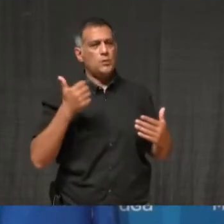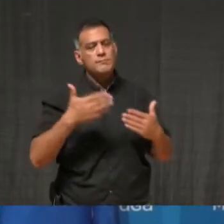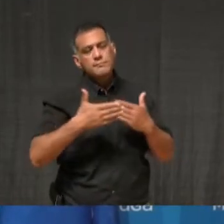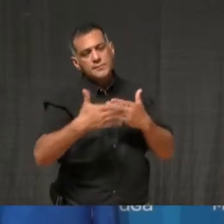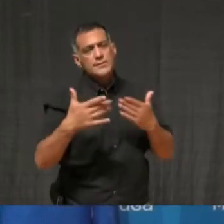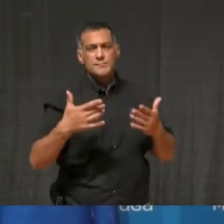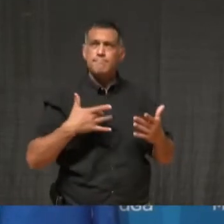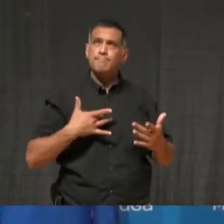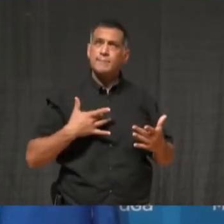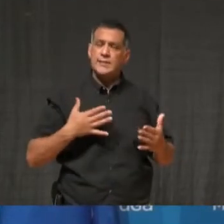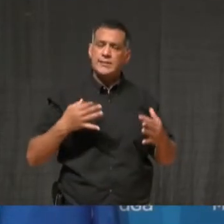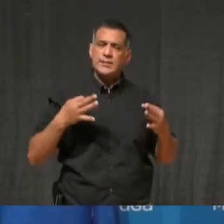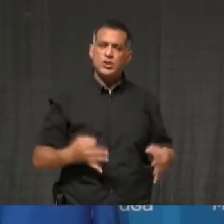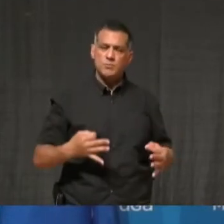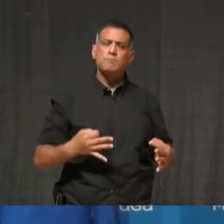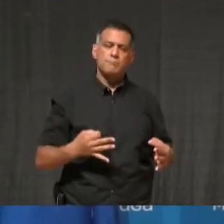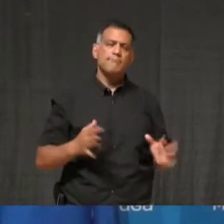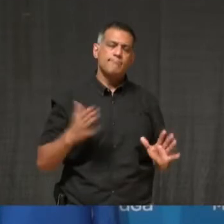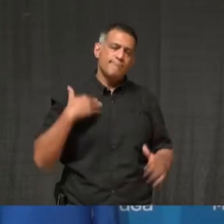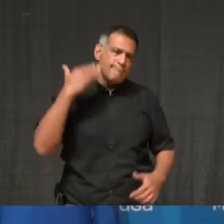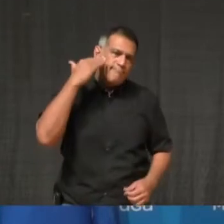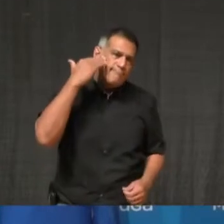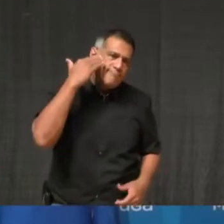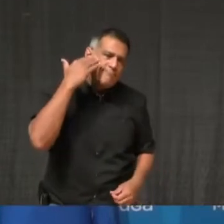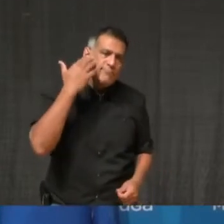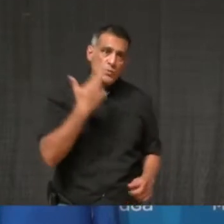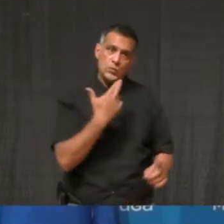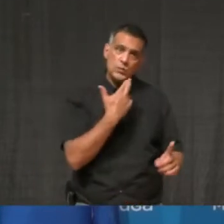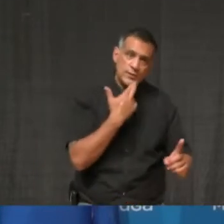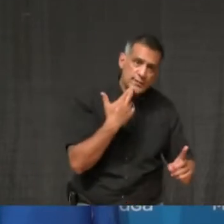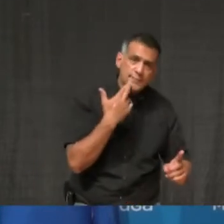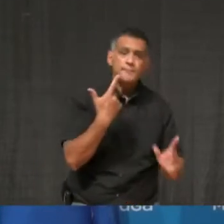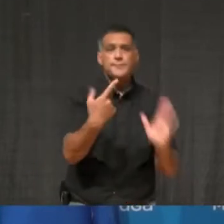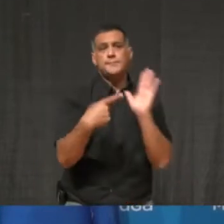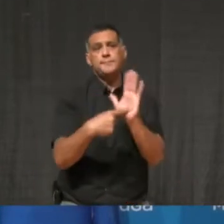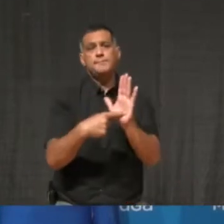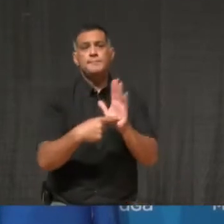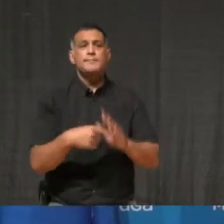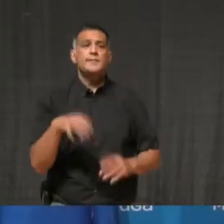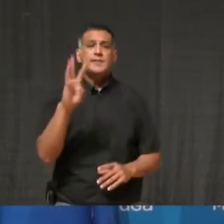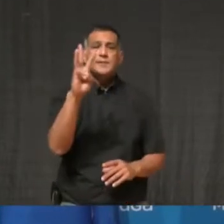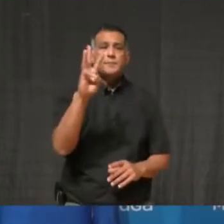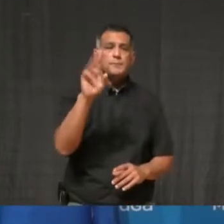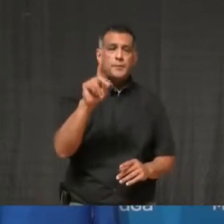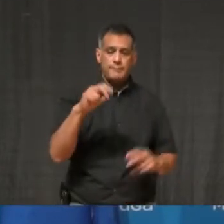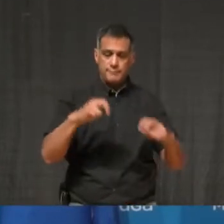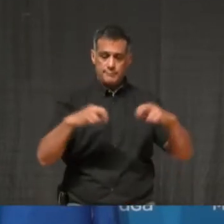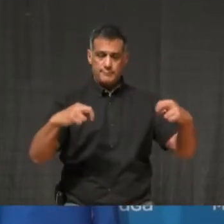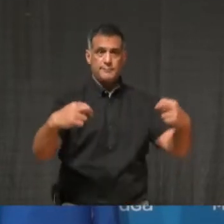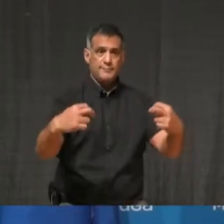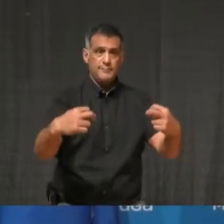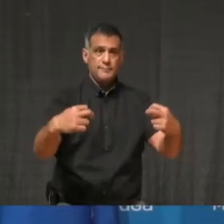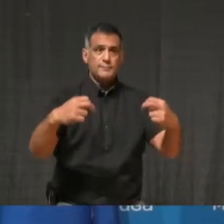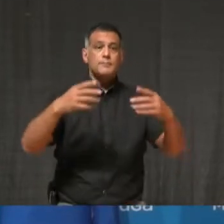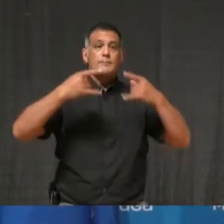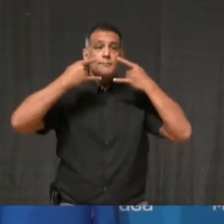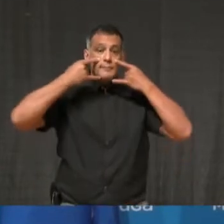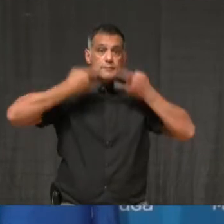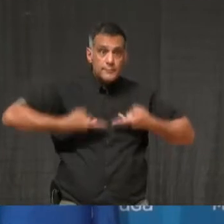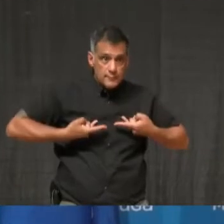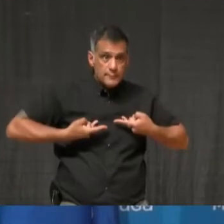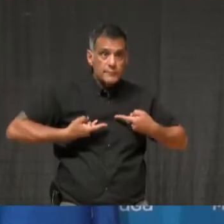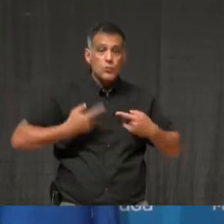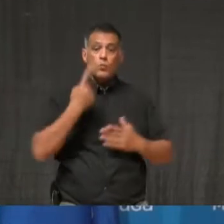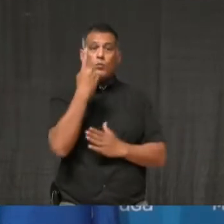four people, six people can be sitting across from each other, remove their masks, and sit for a period of an hour or more.